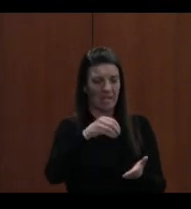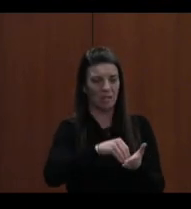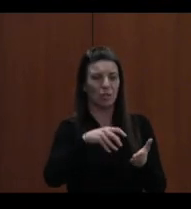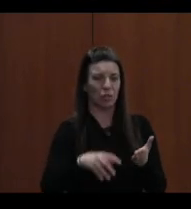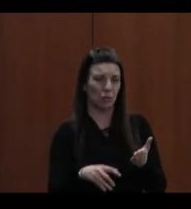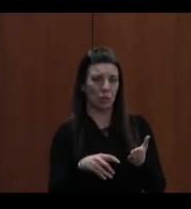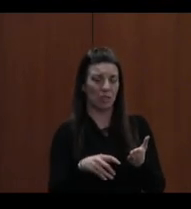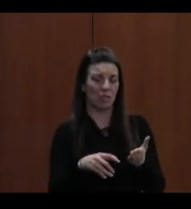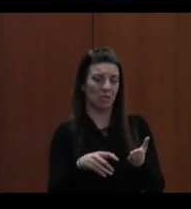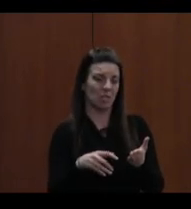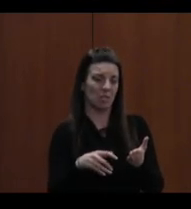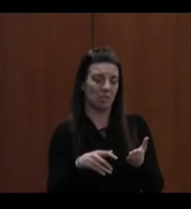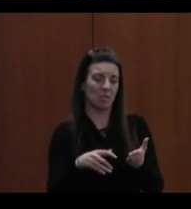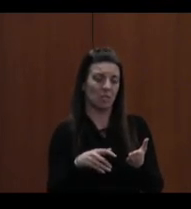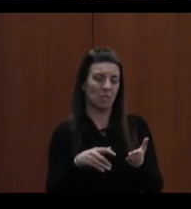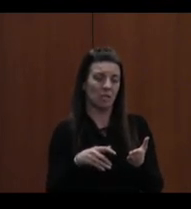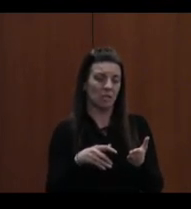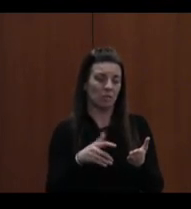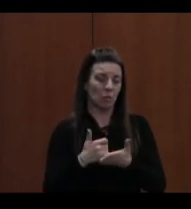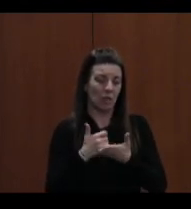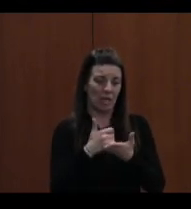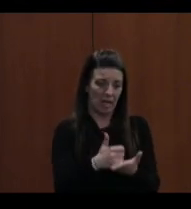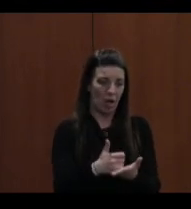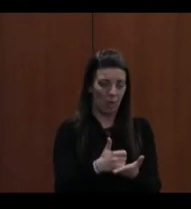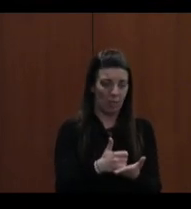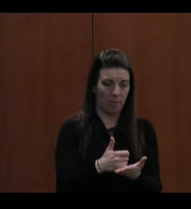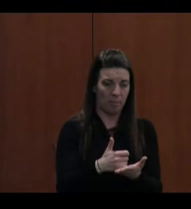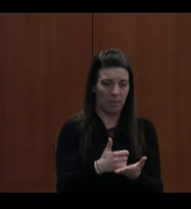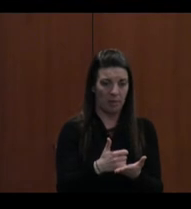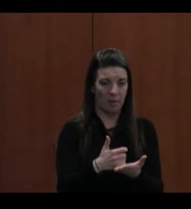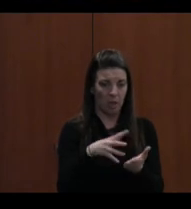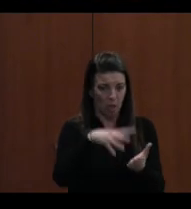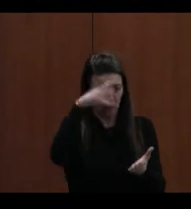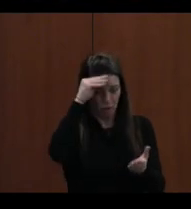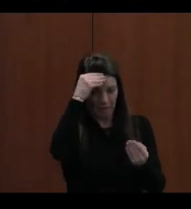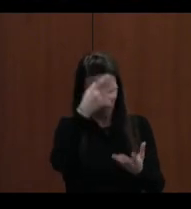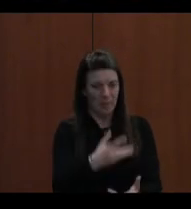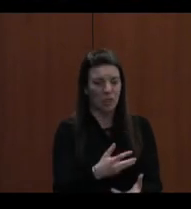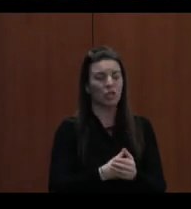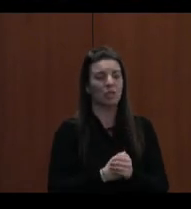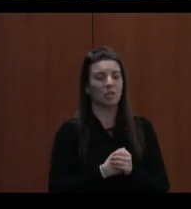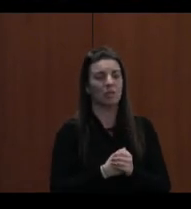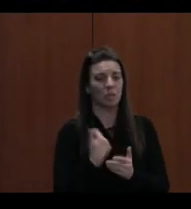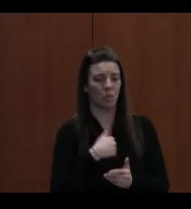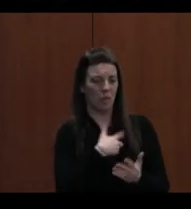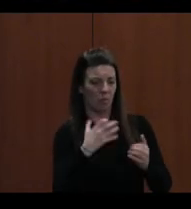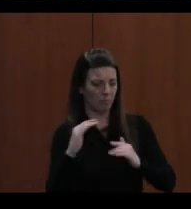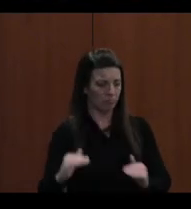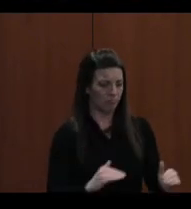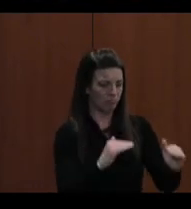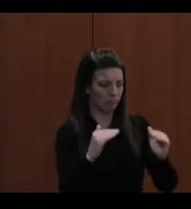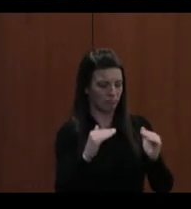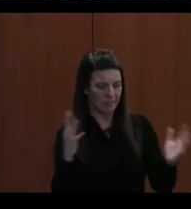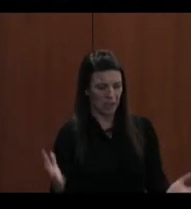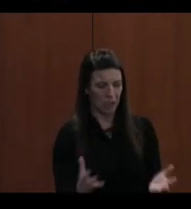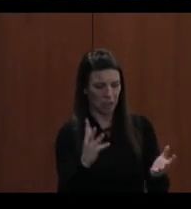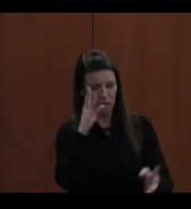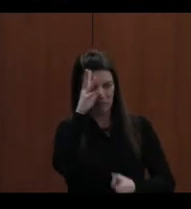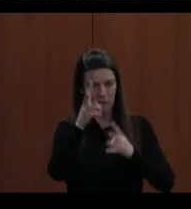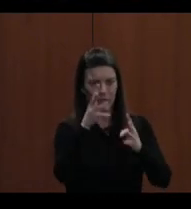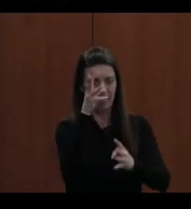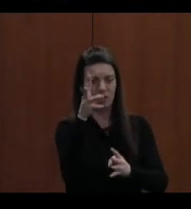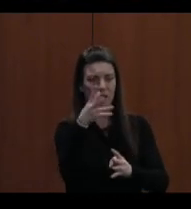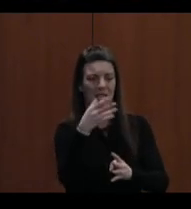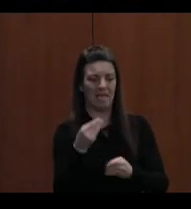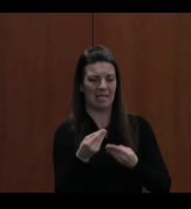to instruction. Moreover, the plan will focus on elements which further provide equity, encourage innovation, and enable secure,